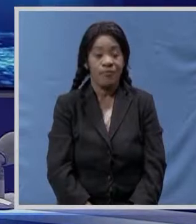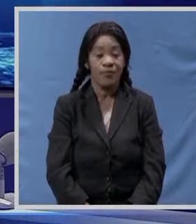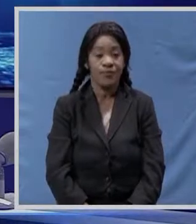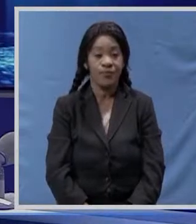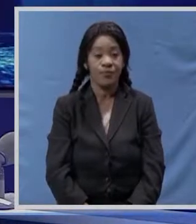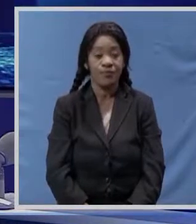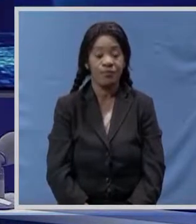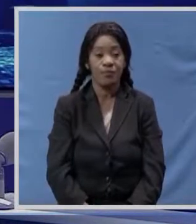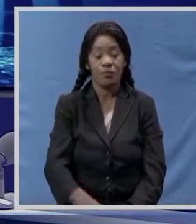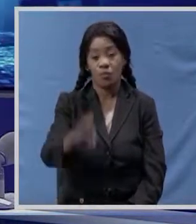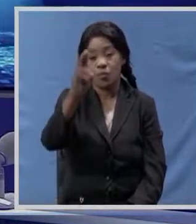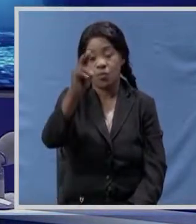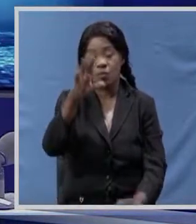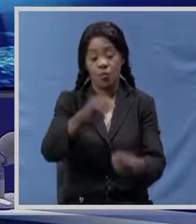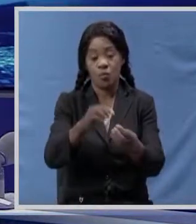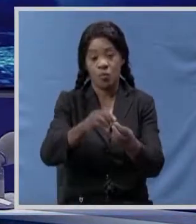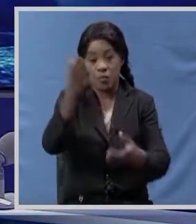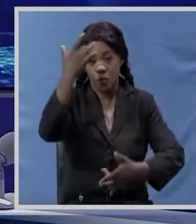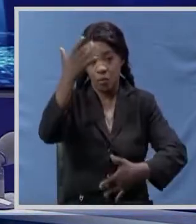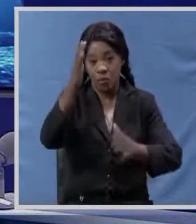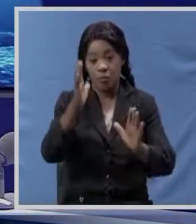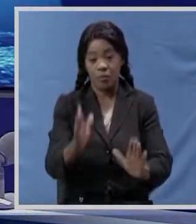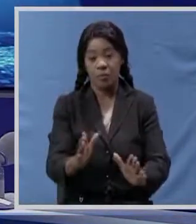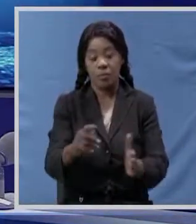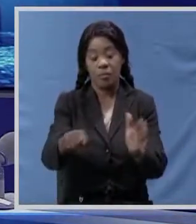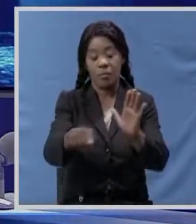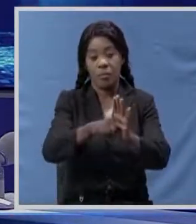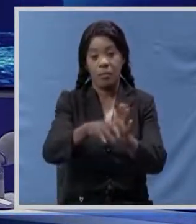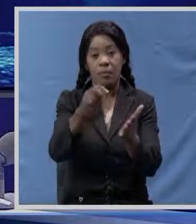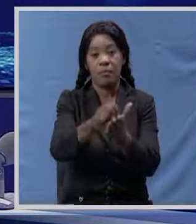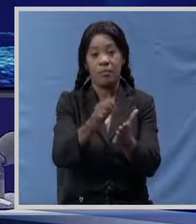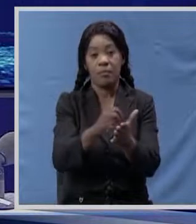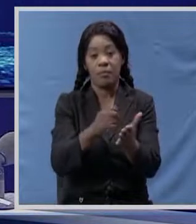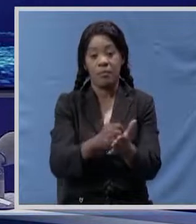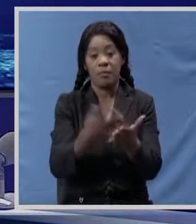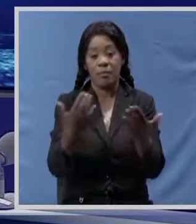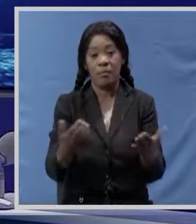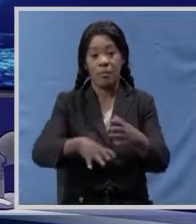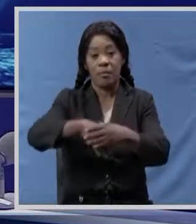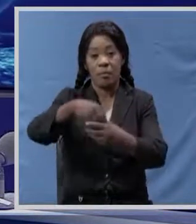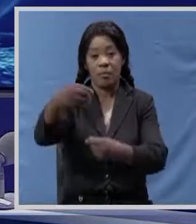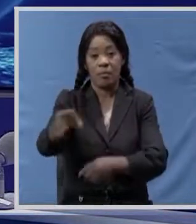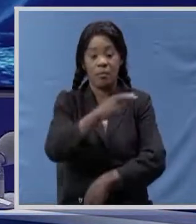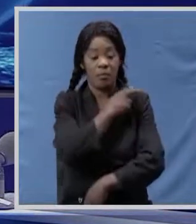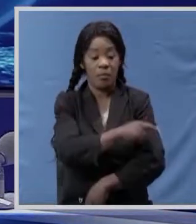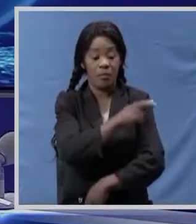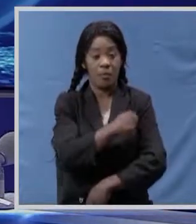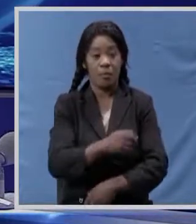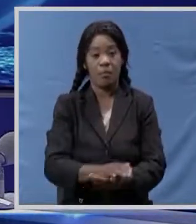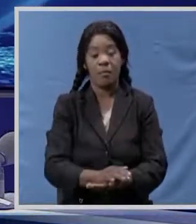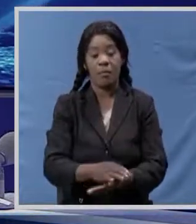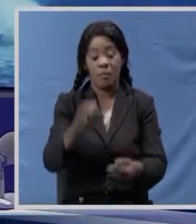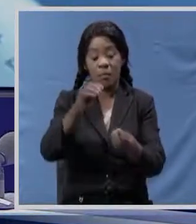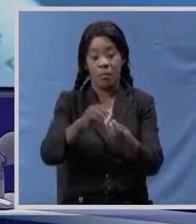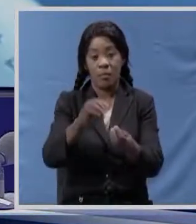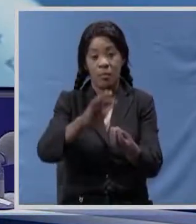now two more COVID-19 patients have tasted have tested negative and have since been discharged now this brings the country's total